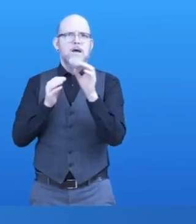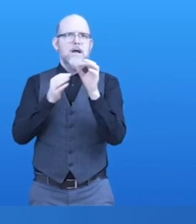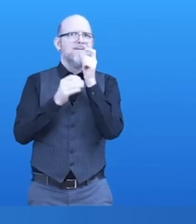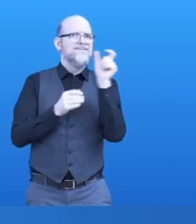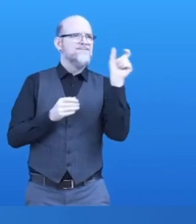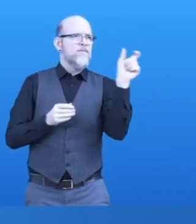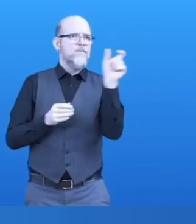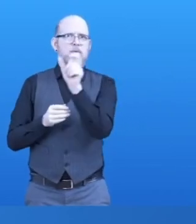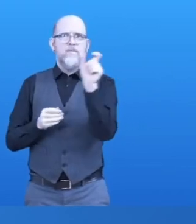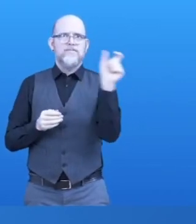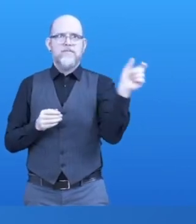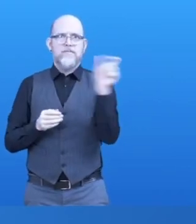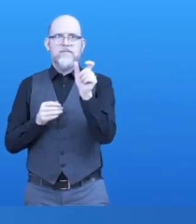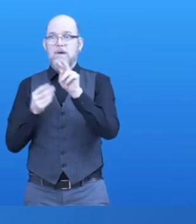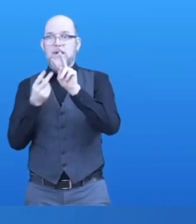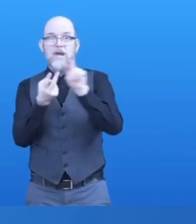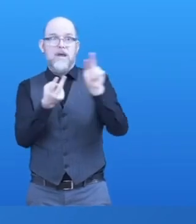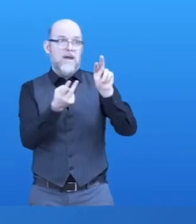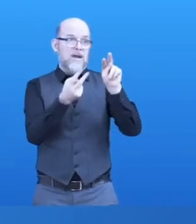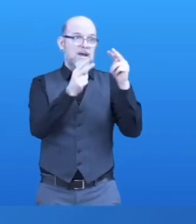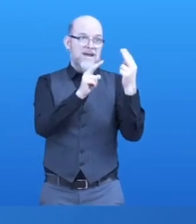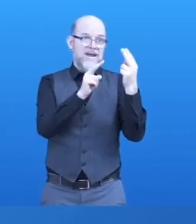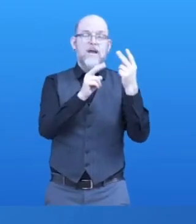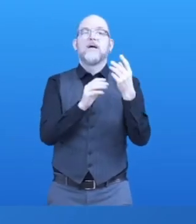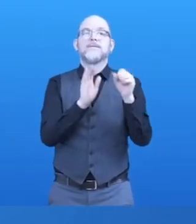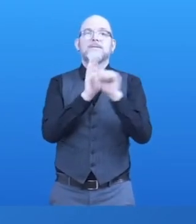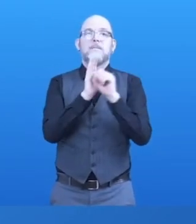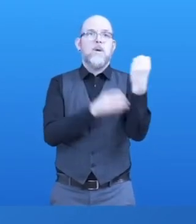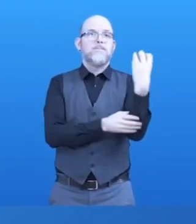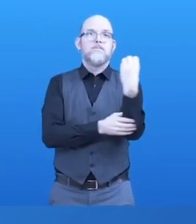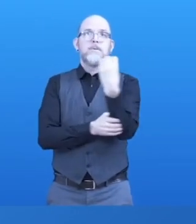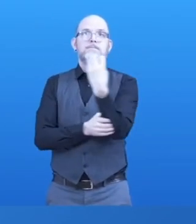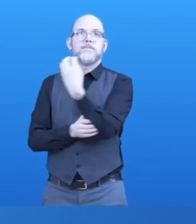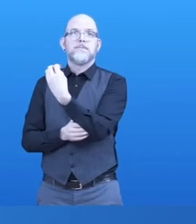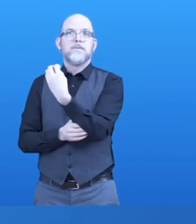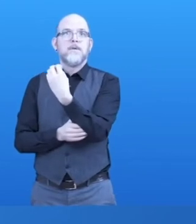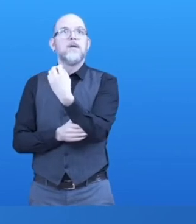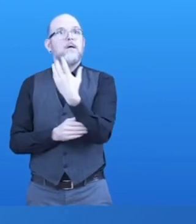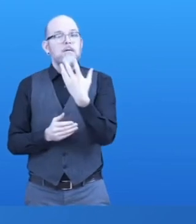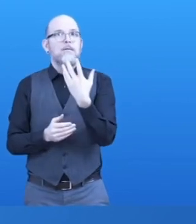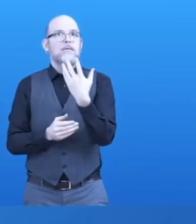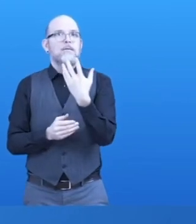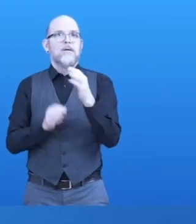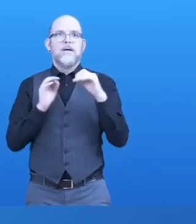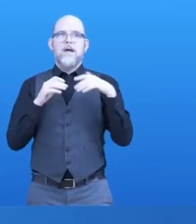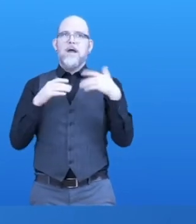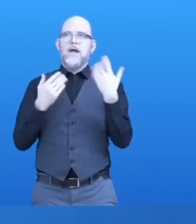analyzes text and tries to identify keywords that are important for understanding their text.